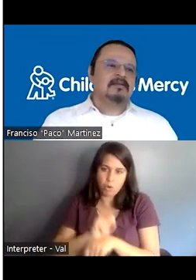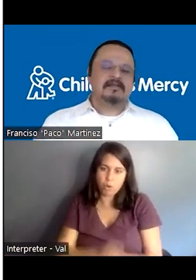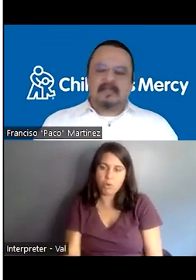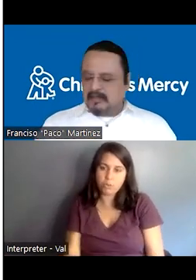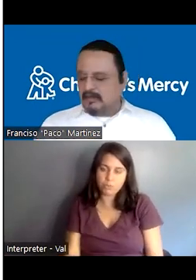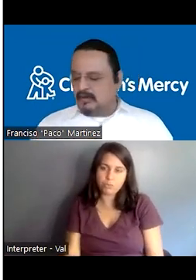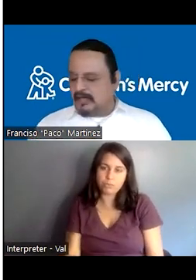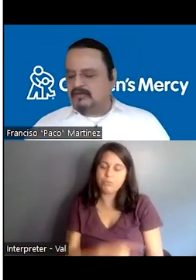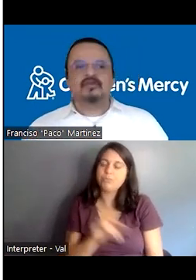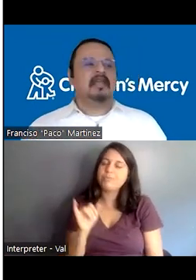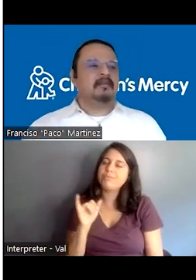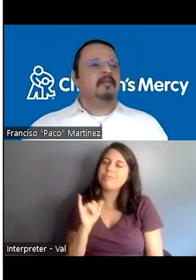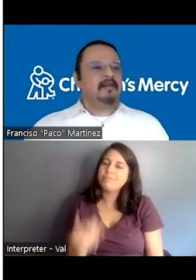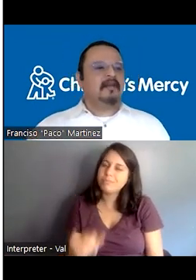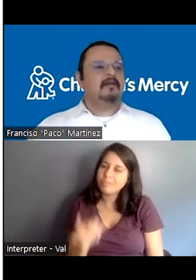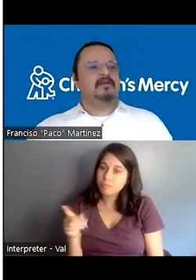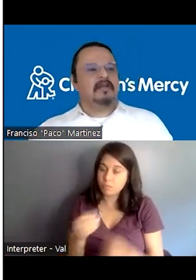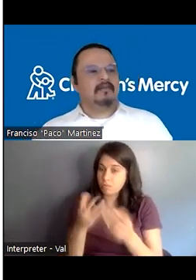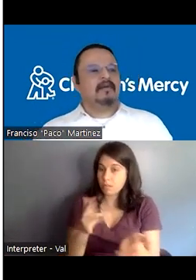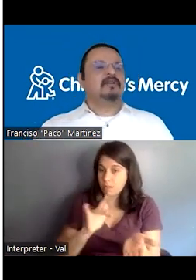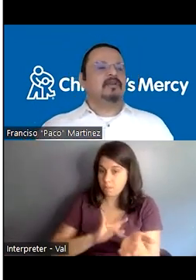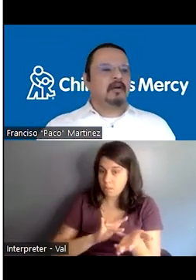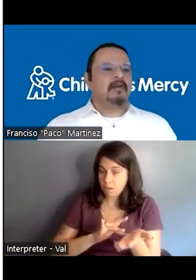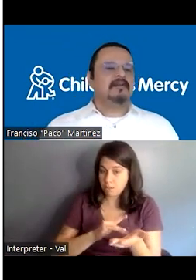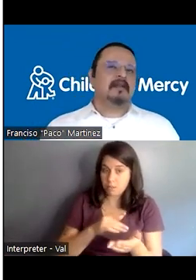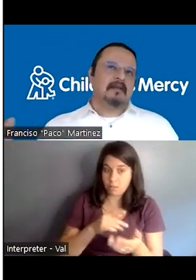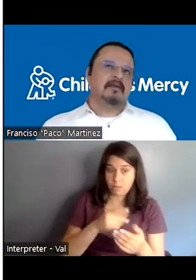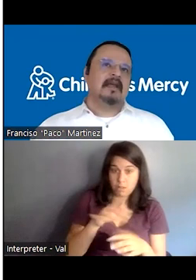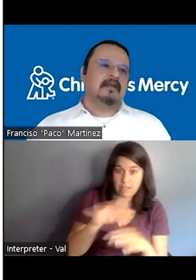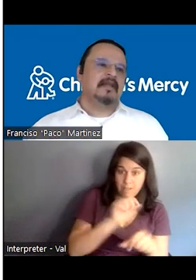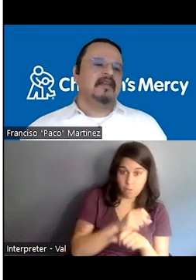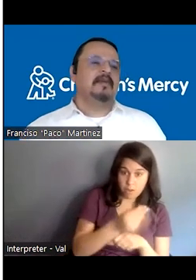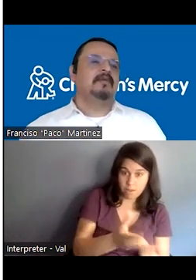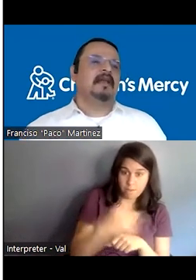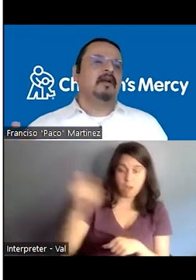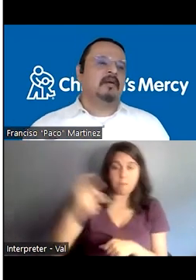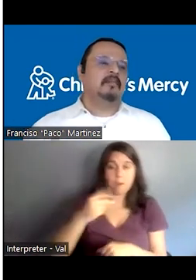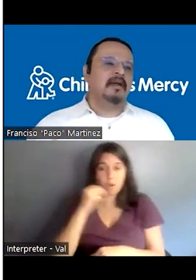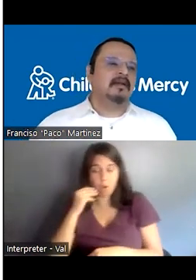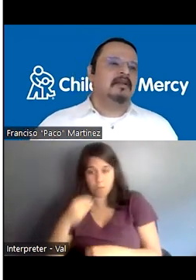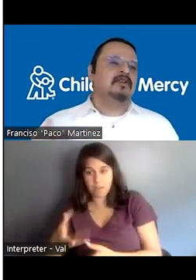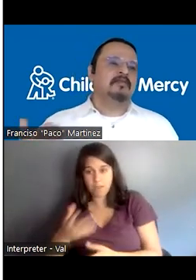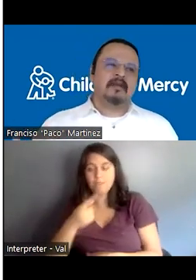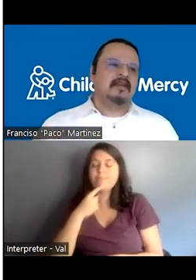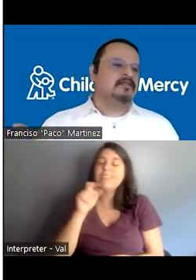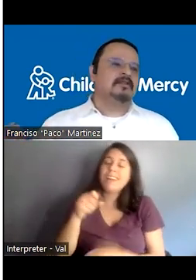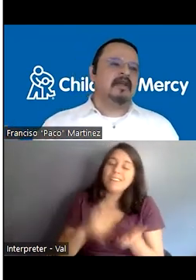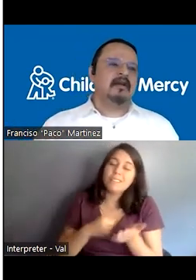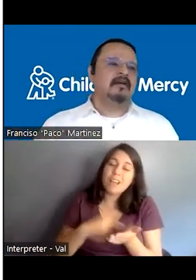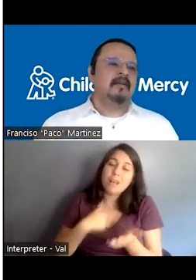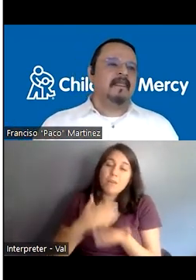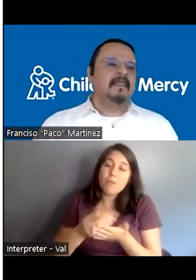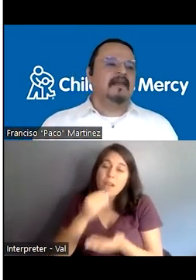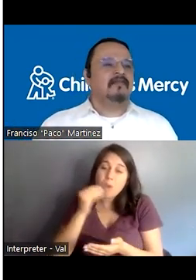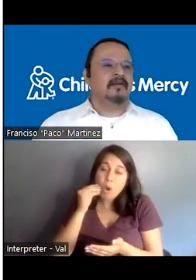And she said, okay, so you give the medicine when you leave and when you come. she said like when I leave, yes, but when I come back, sometimes I so